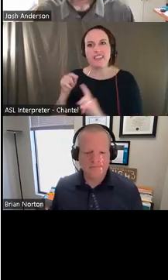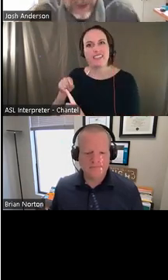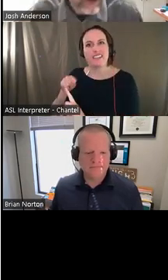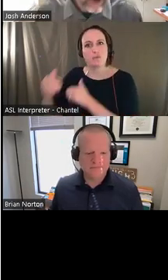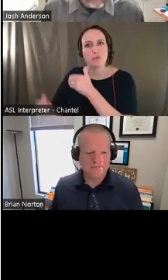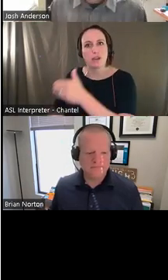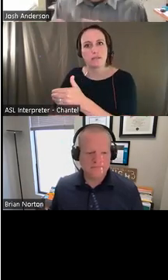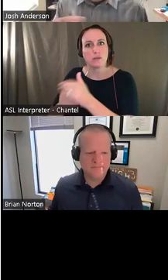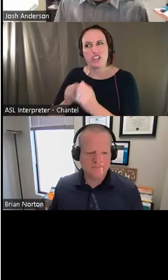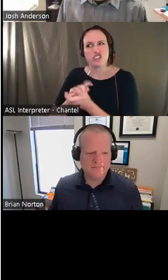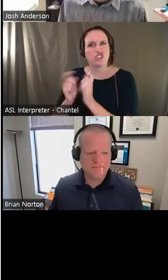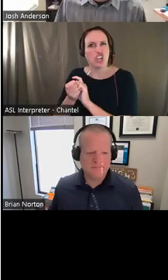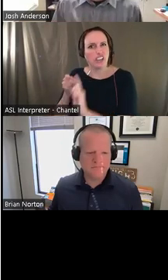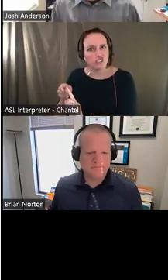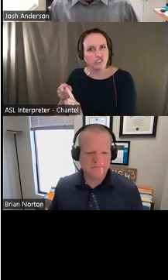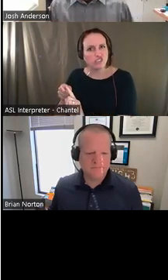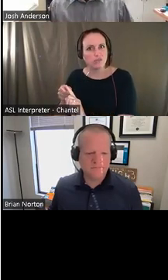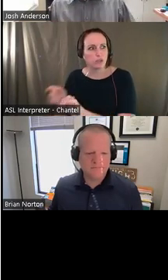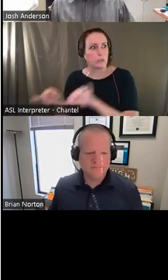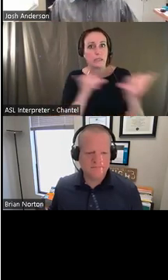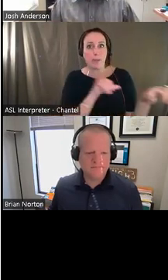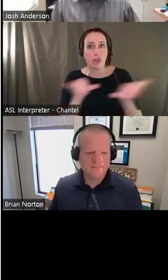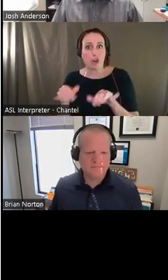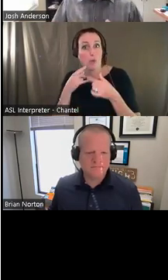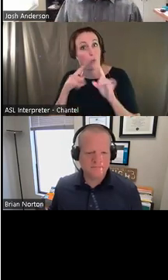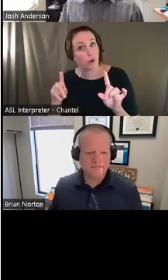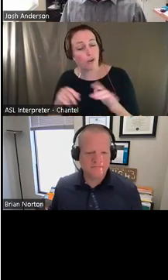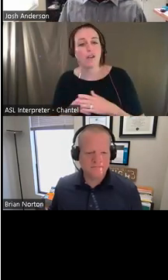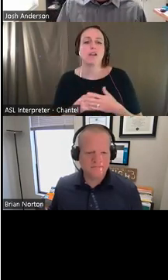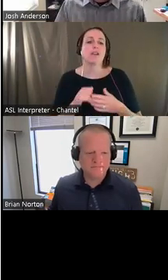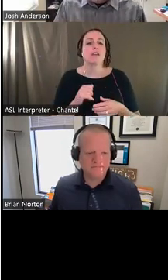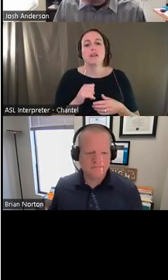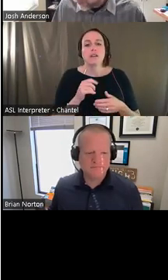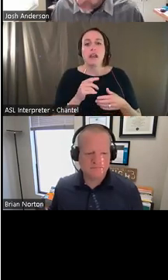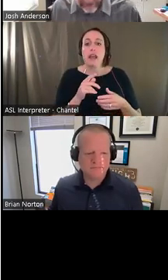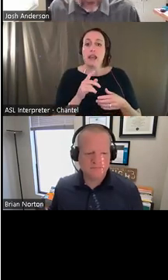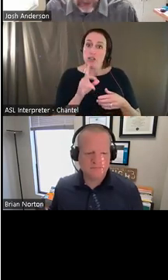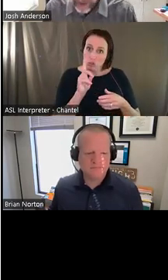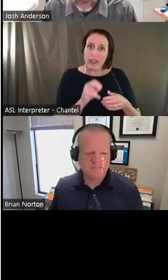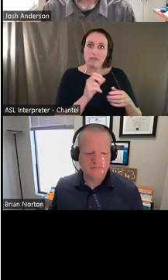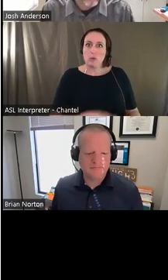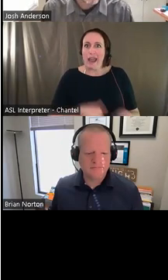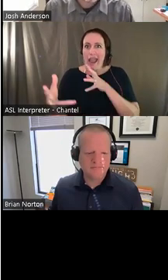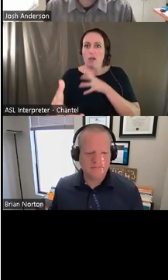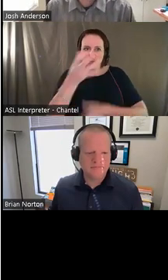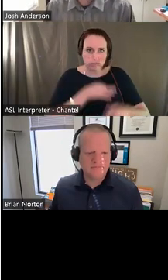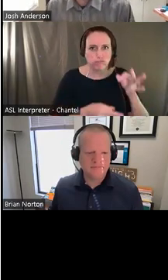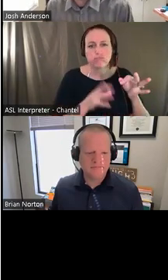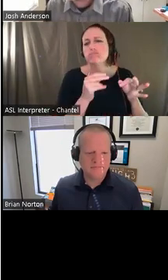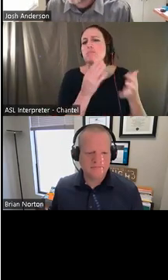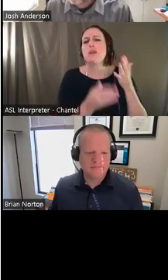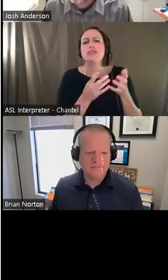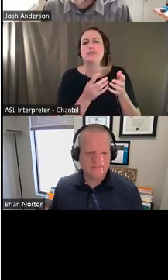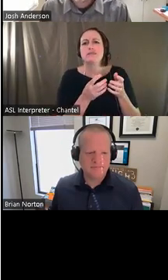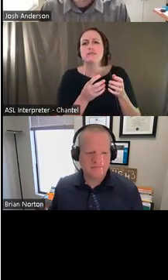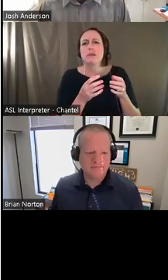which is kind of the next part. it's not working, can we adjust it just to better meet the needs? Brian mentioned sticking some blocks of wood underneath the desk. I mean,